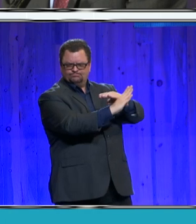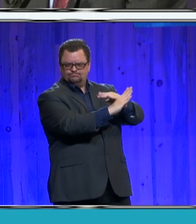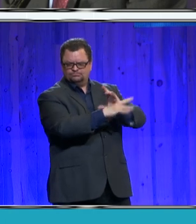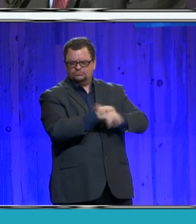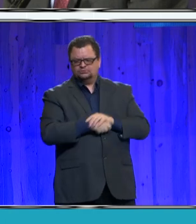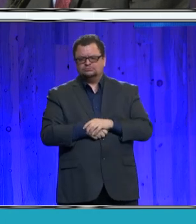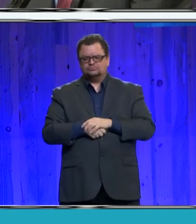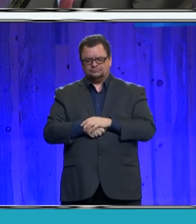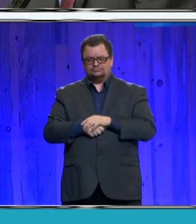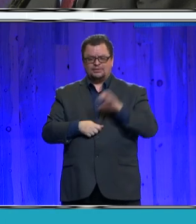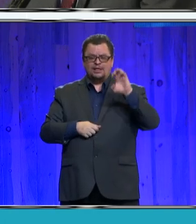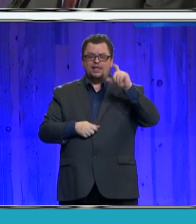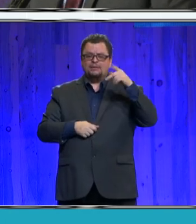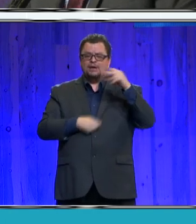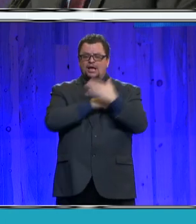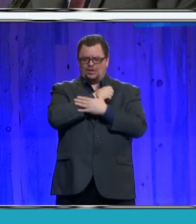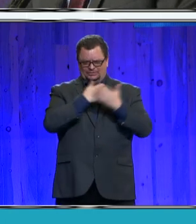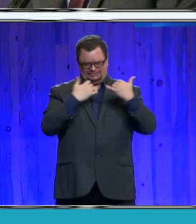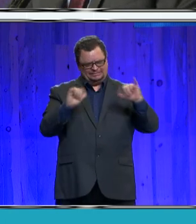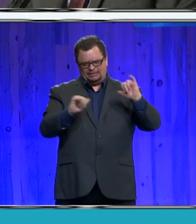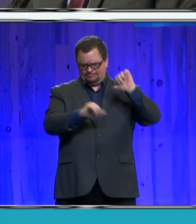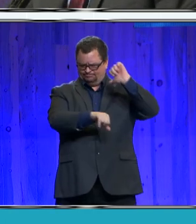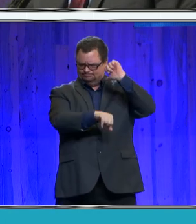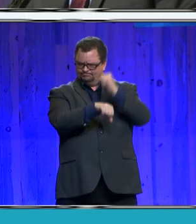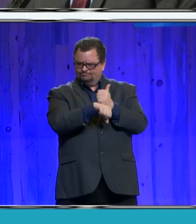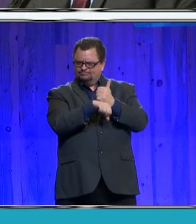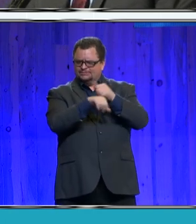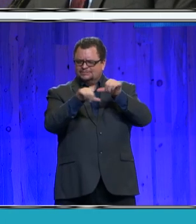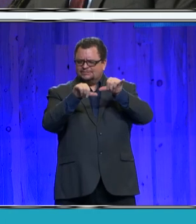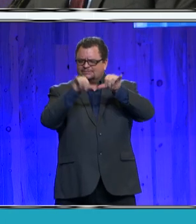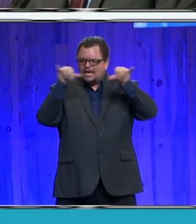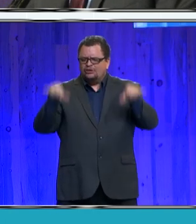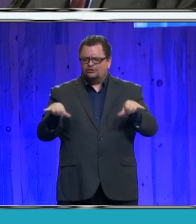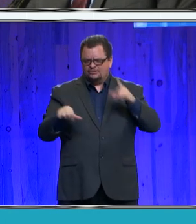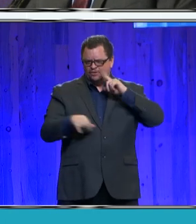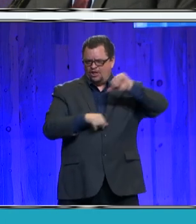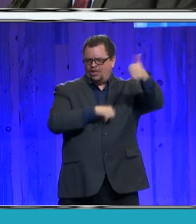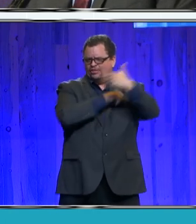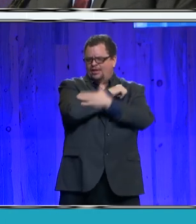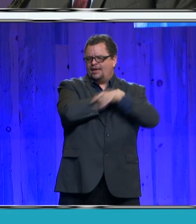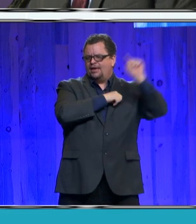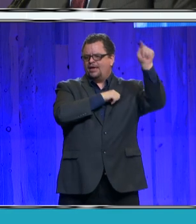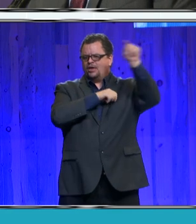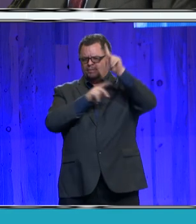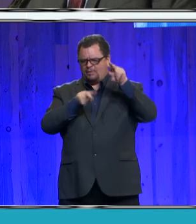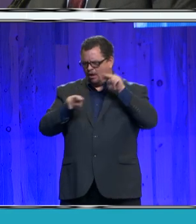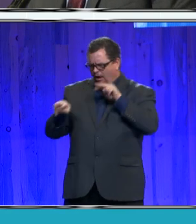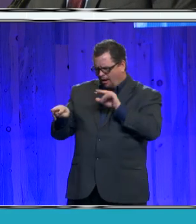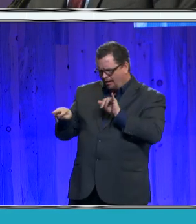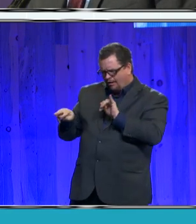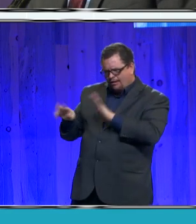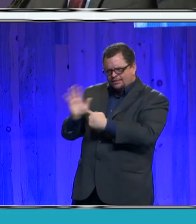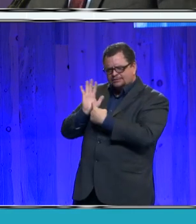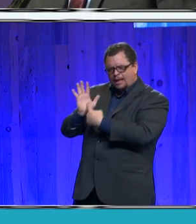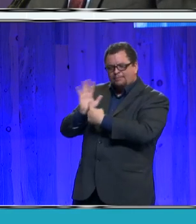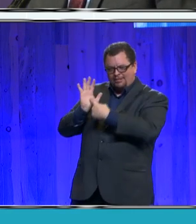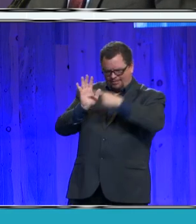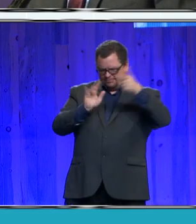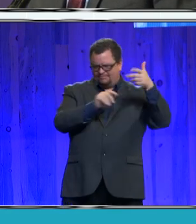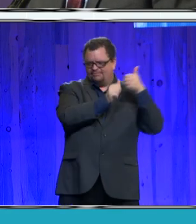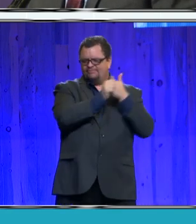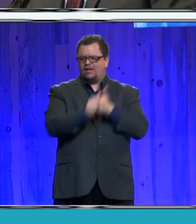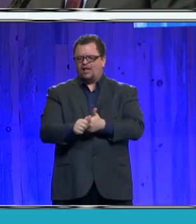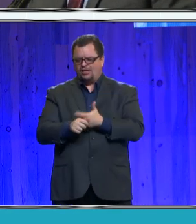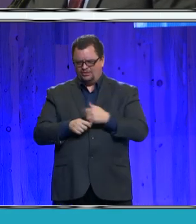continues to set the standard that other counties should follow. And El Paso County residents can rest assured that our